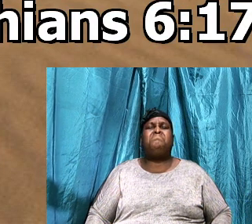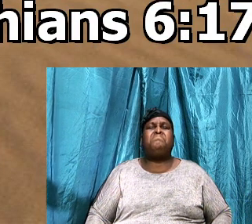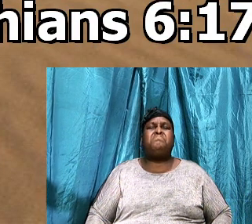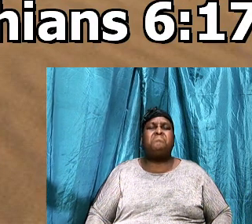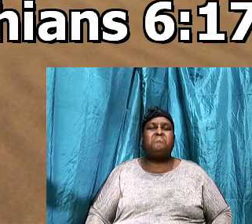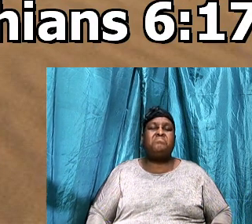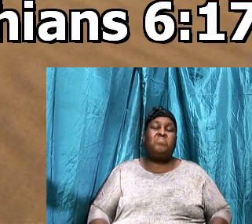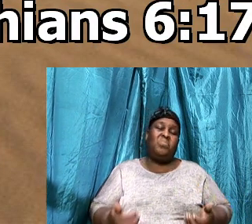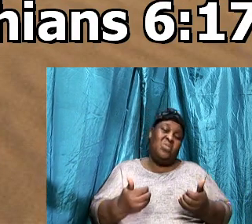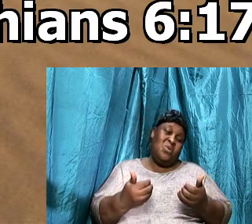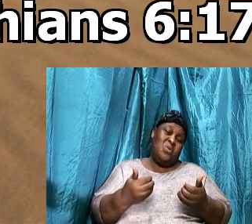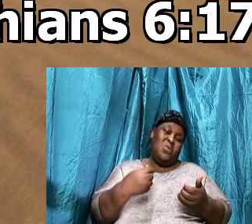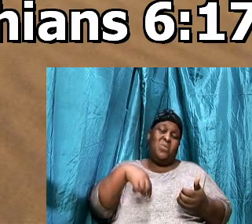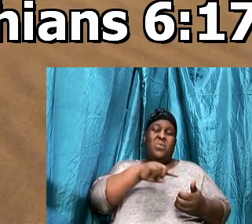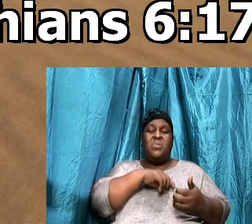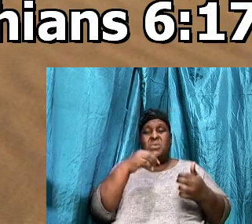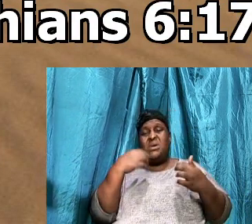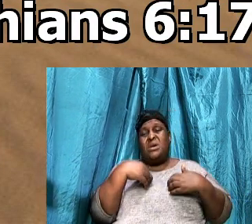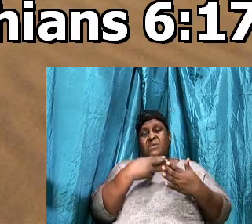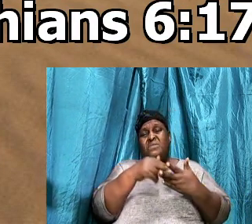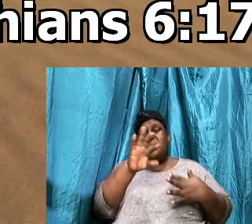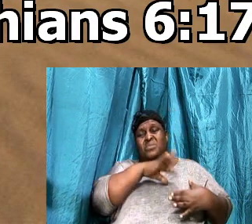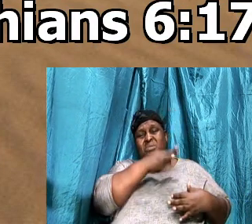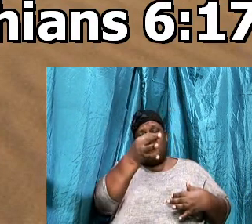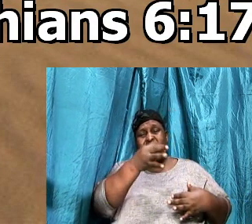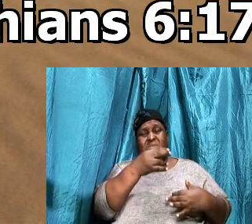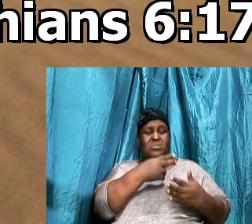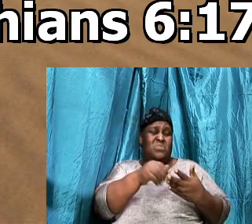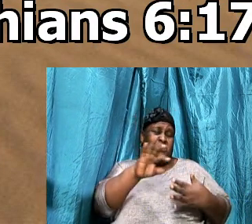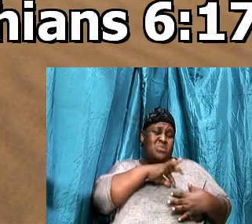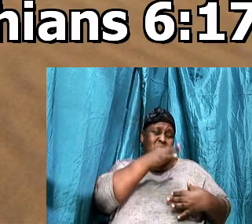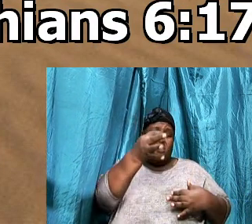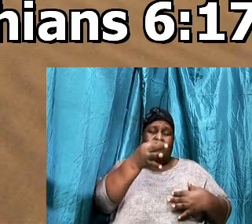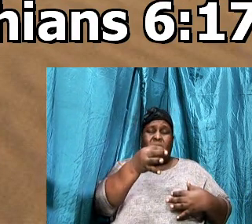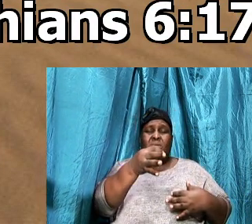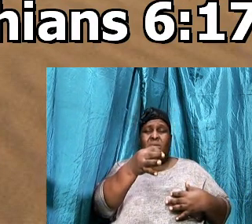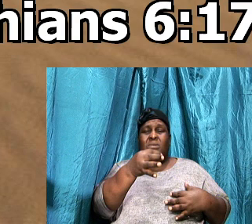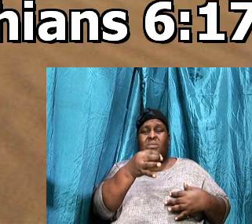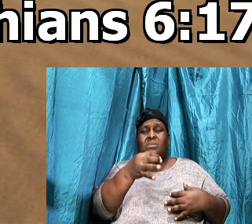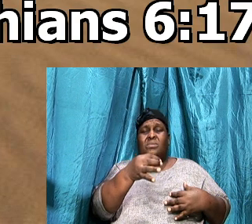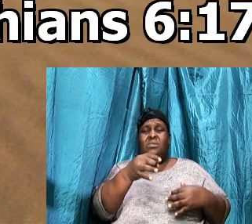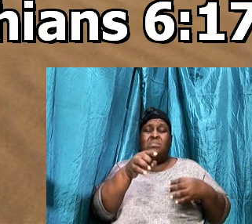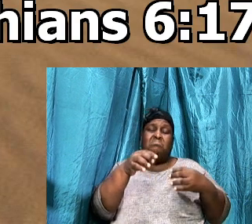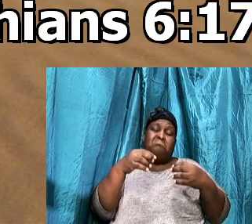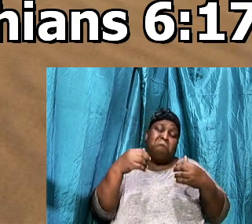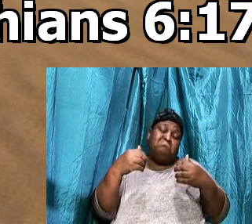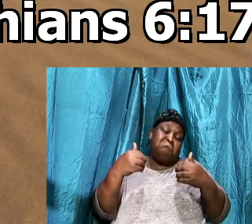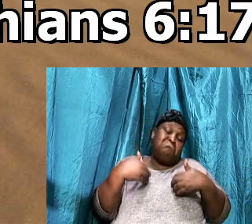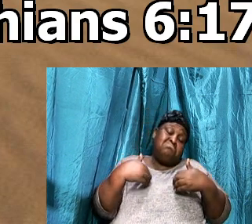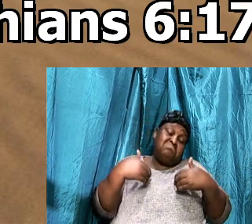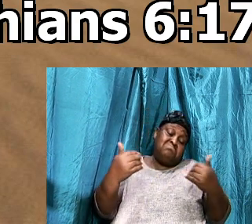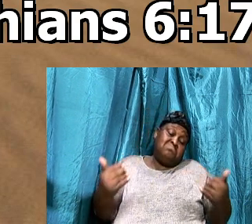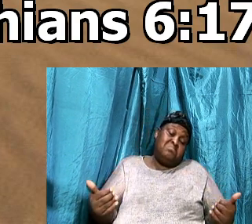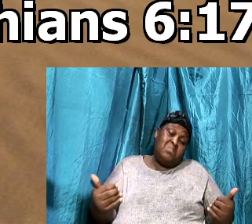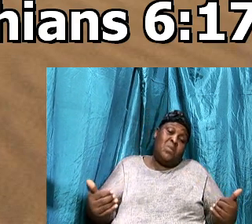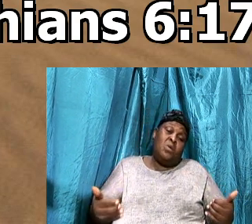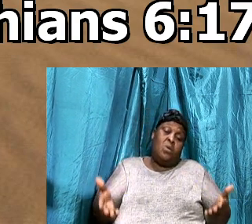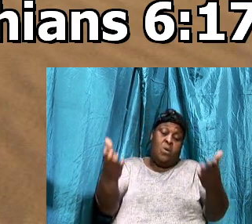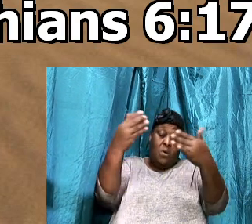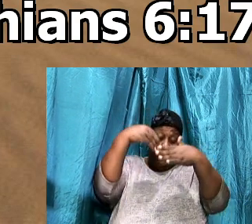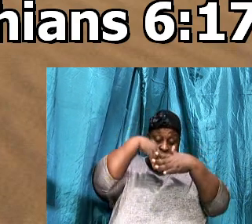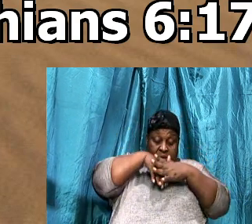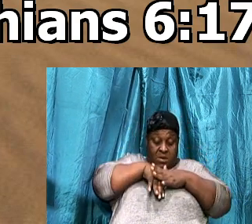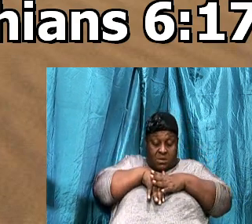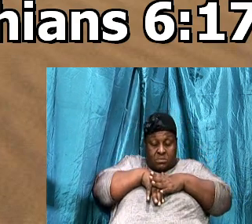So now that we have the Holy Ghost, And the Holy Ghost, Has now, Come into